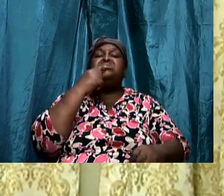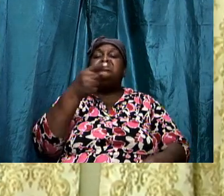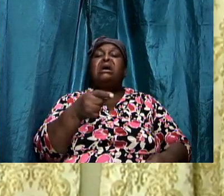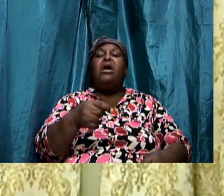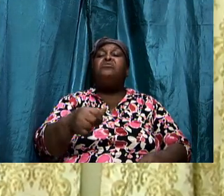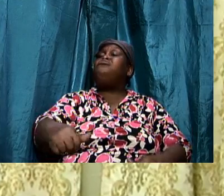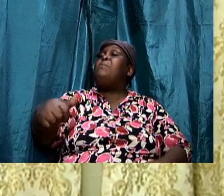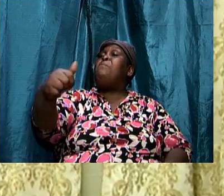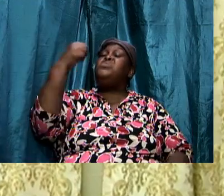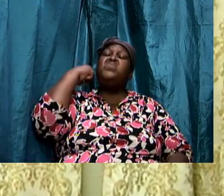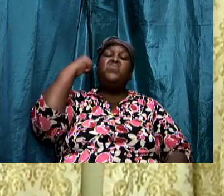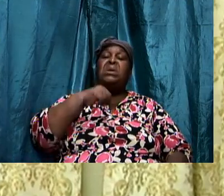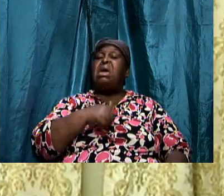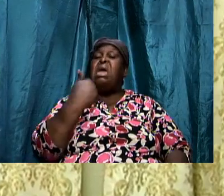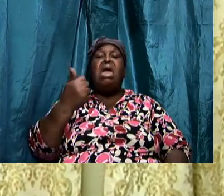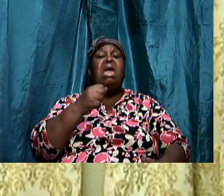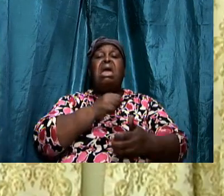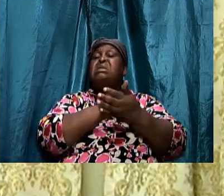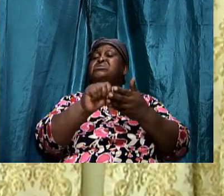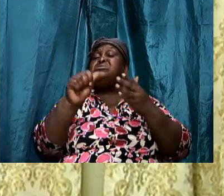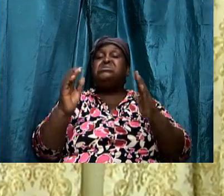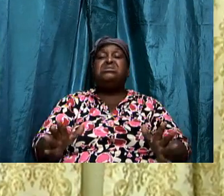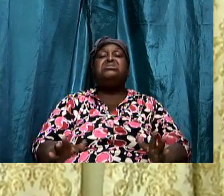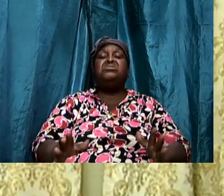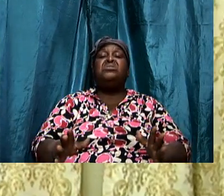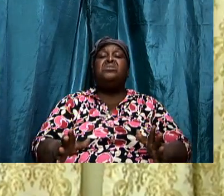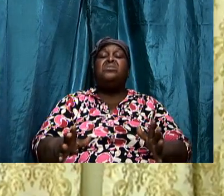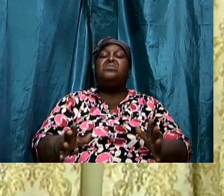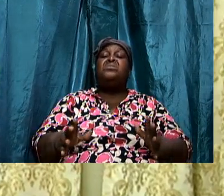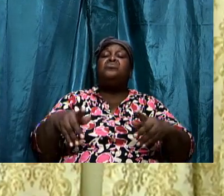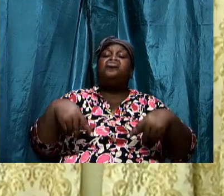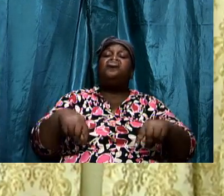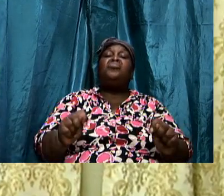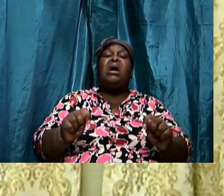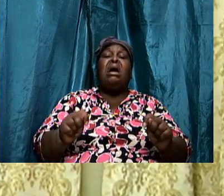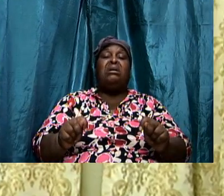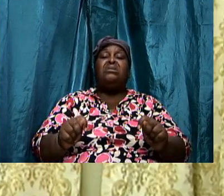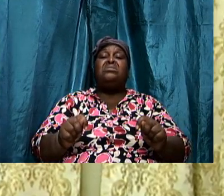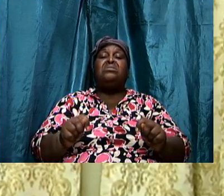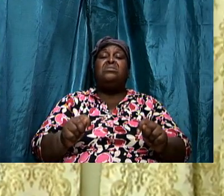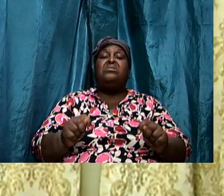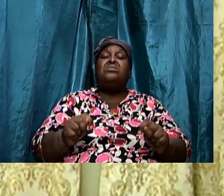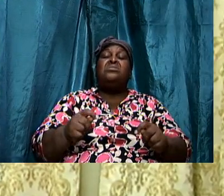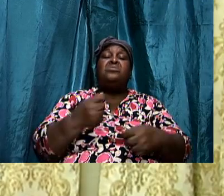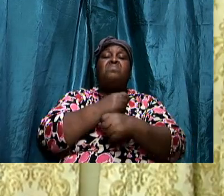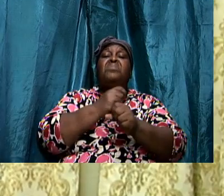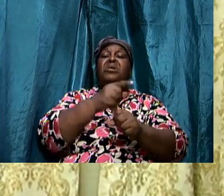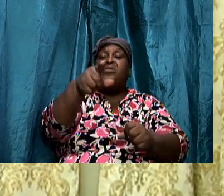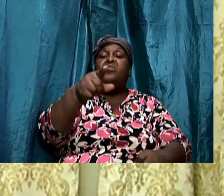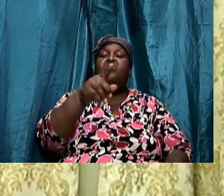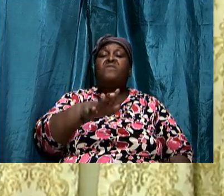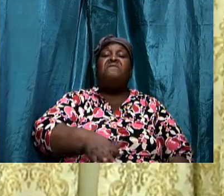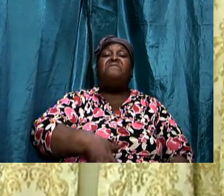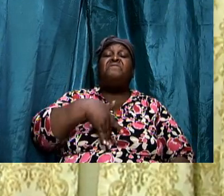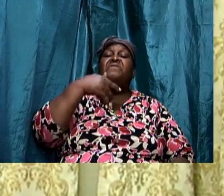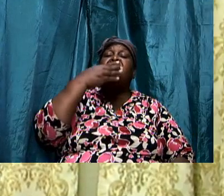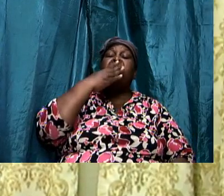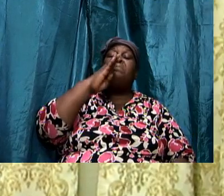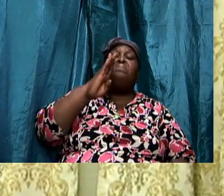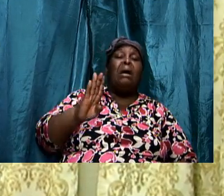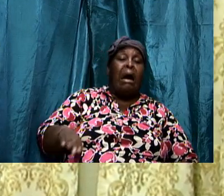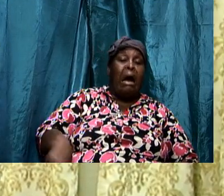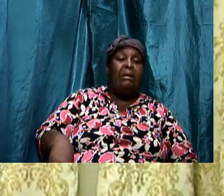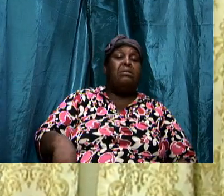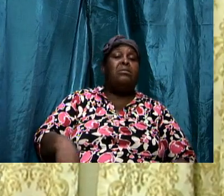any sins that try to belittle your attempt to follow through on the word and live